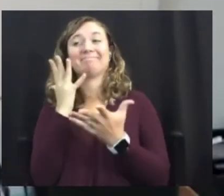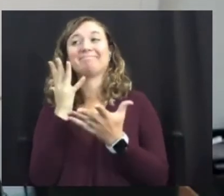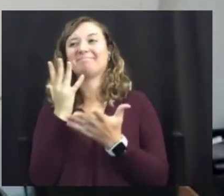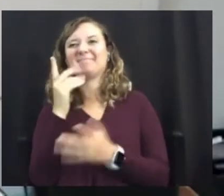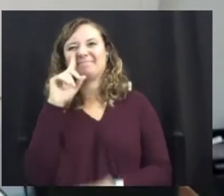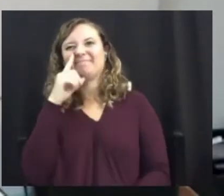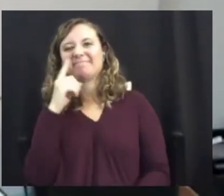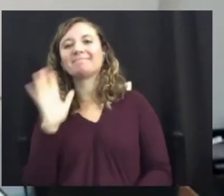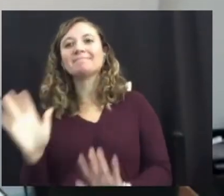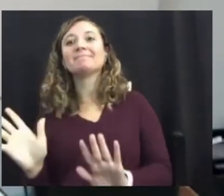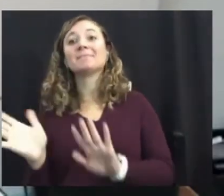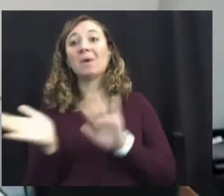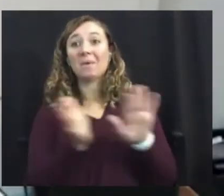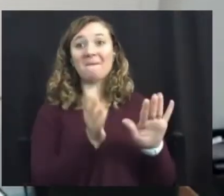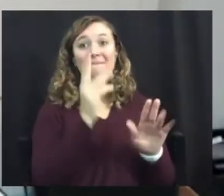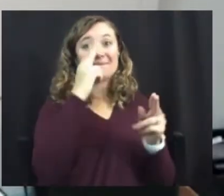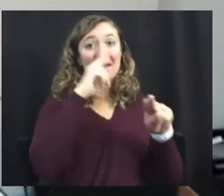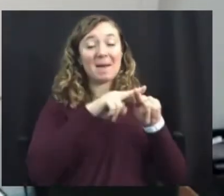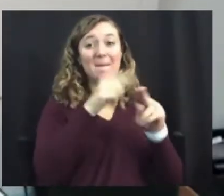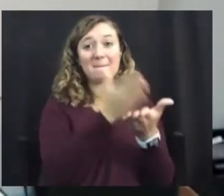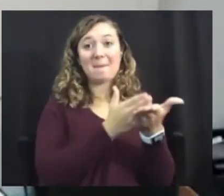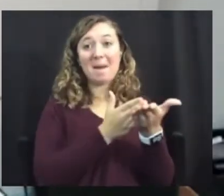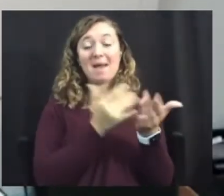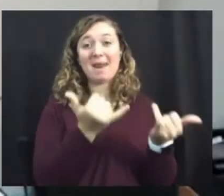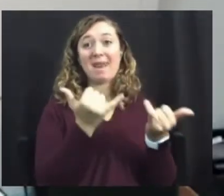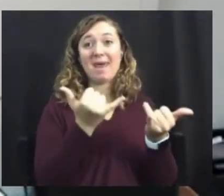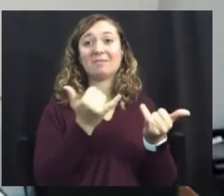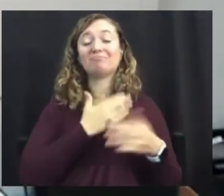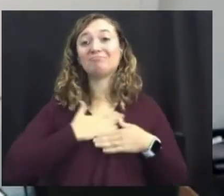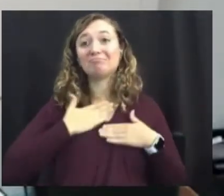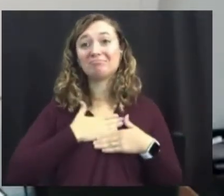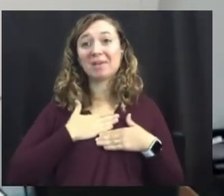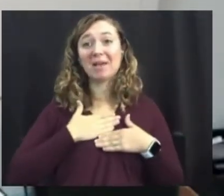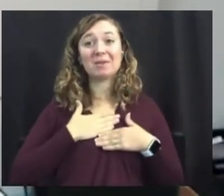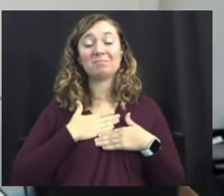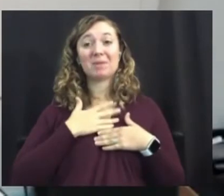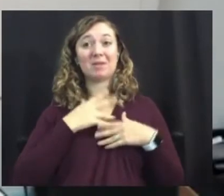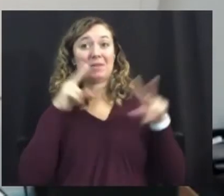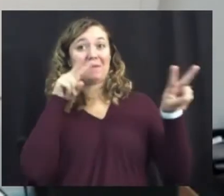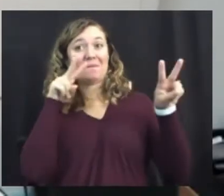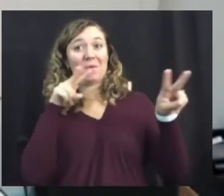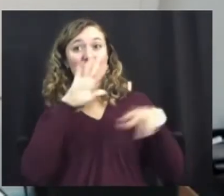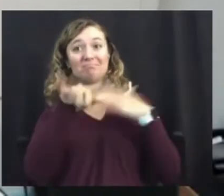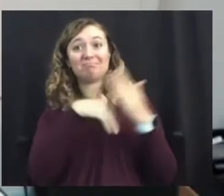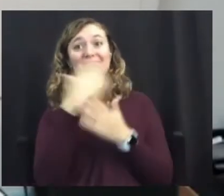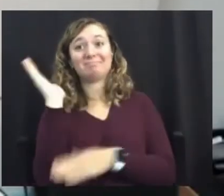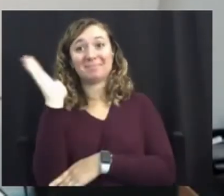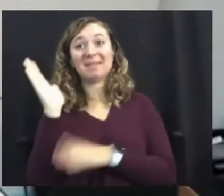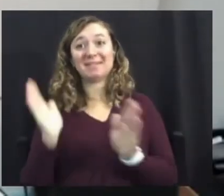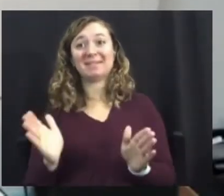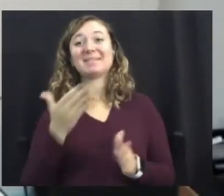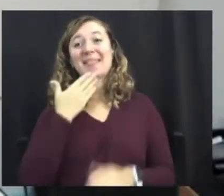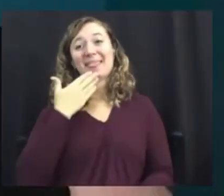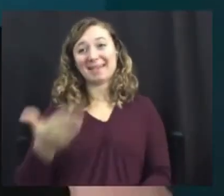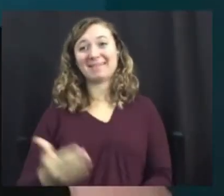So I hope you guys enjoy the conference. And, um, I'm really looking forward to all the speakers myself. Thank you.